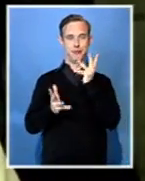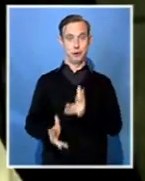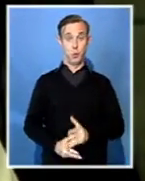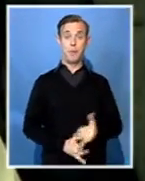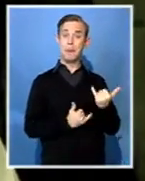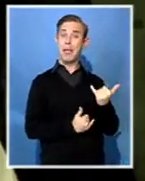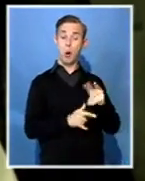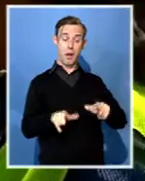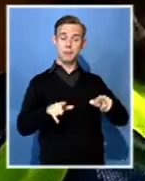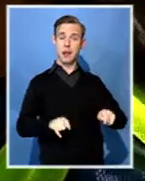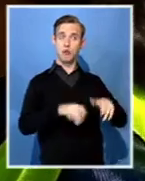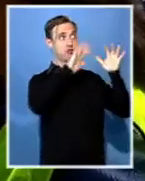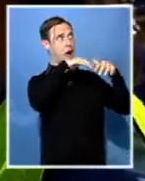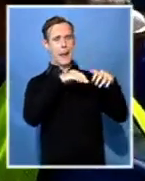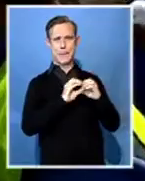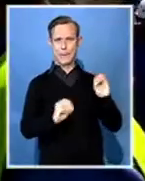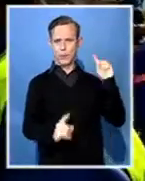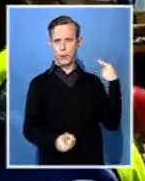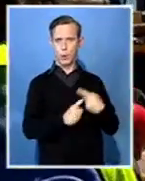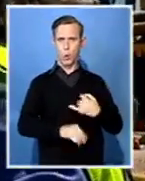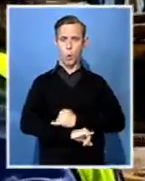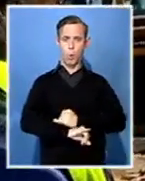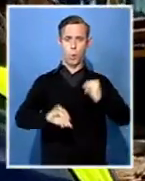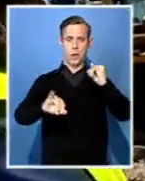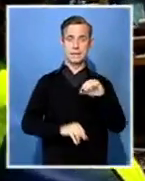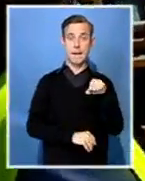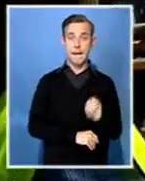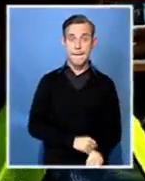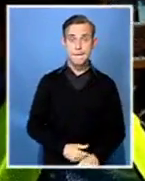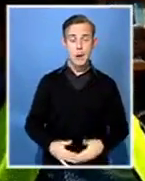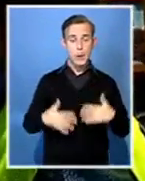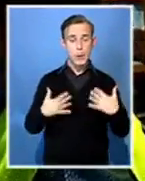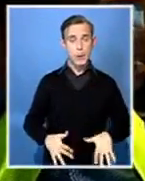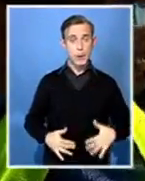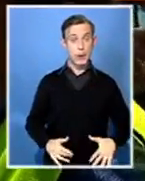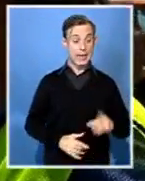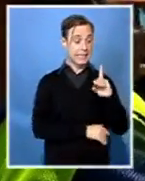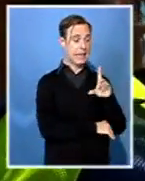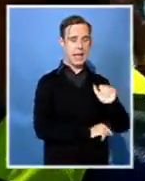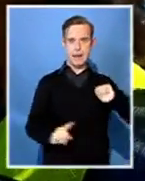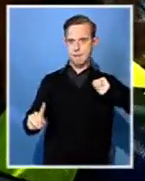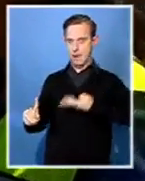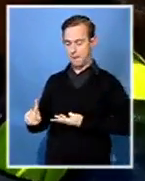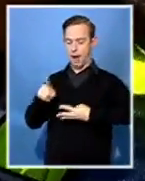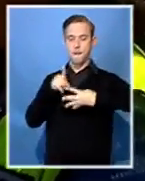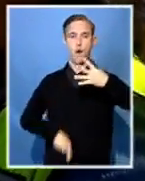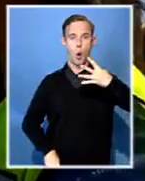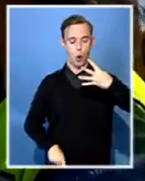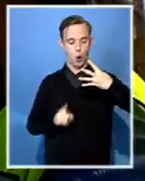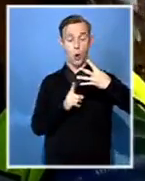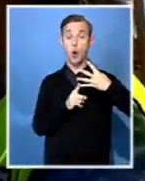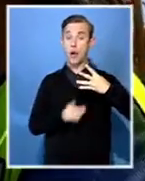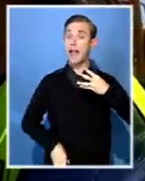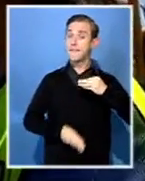has charged her with four counts, including bringing the party into disrepute. DeLille says she will seek